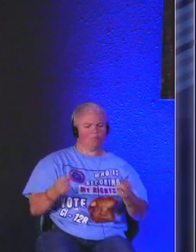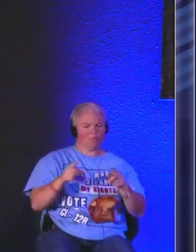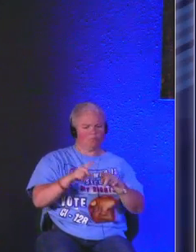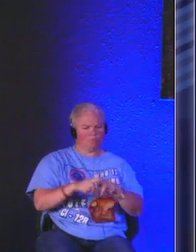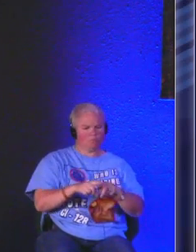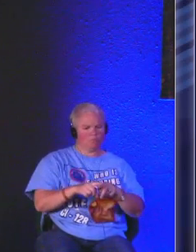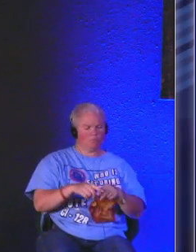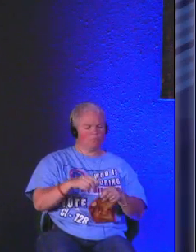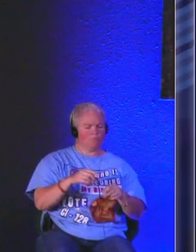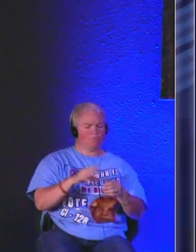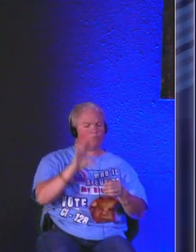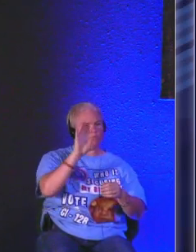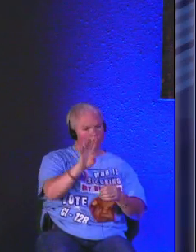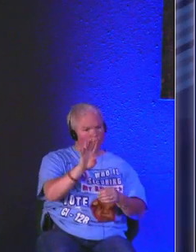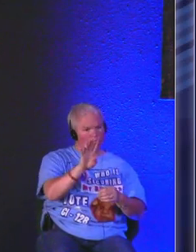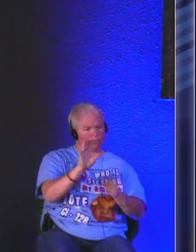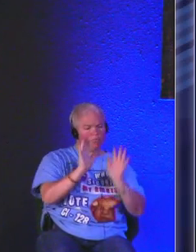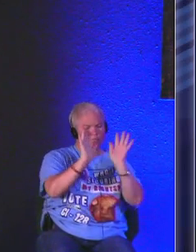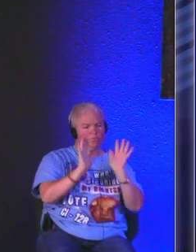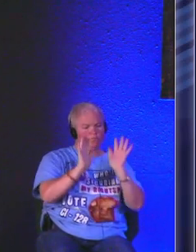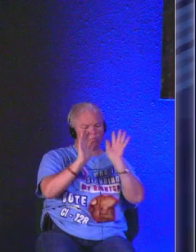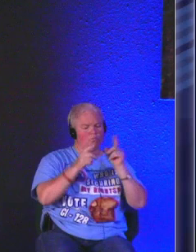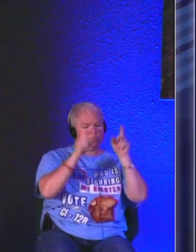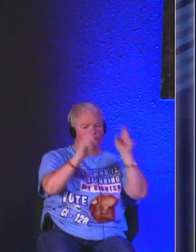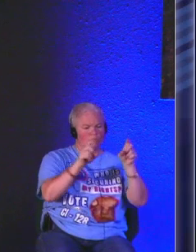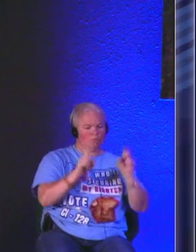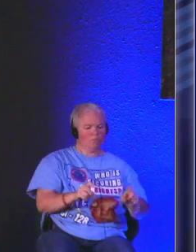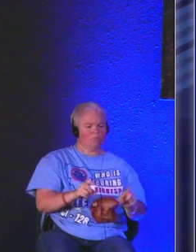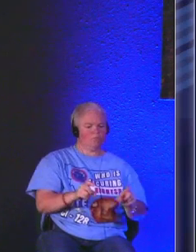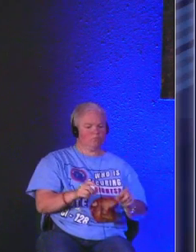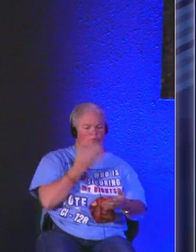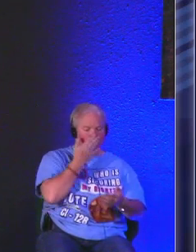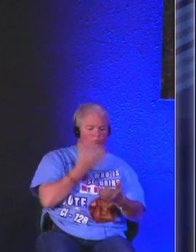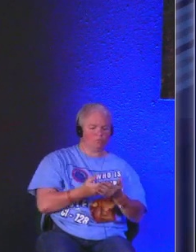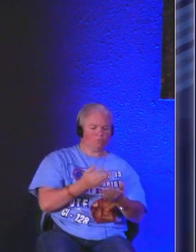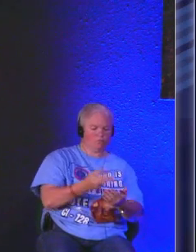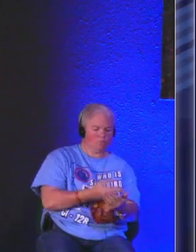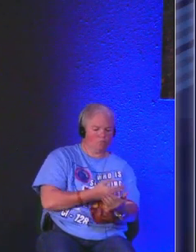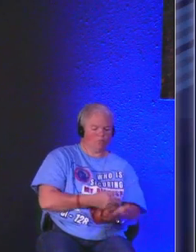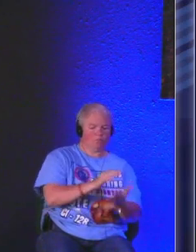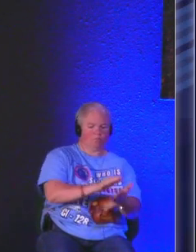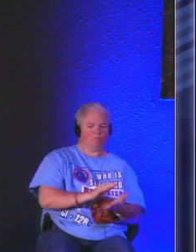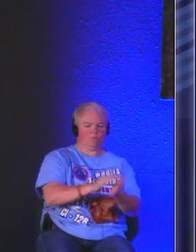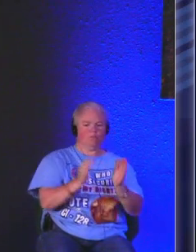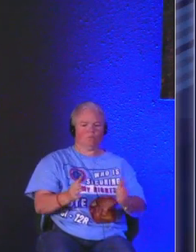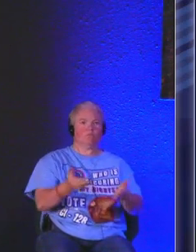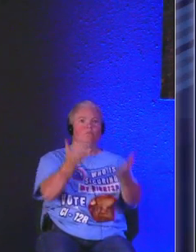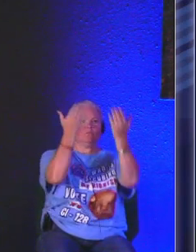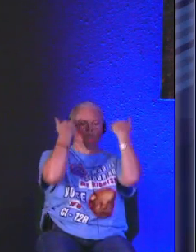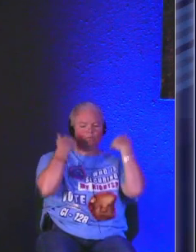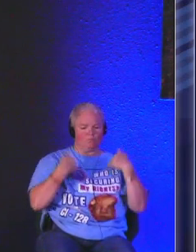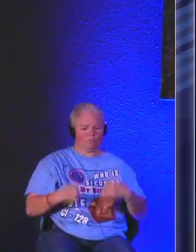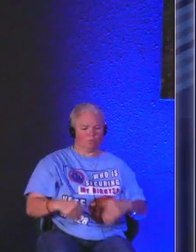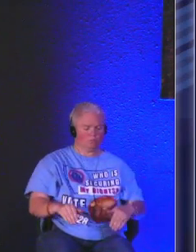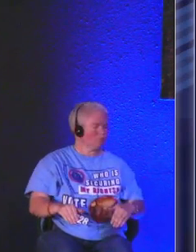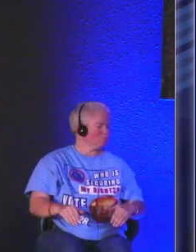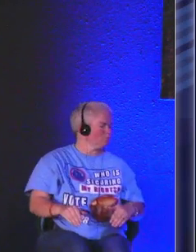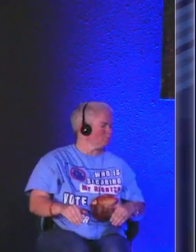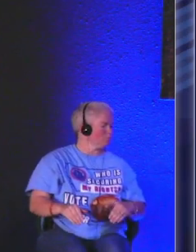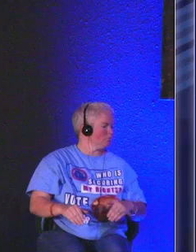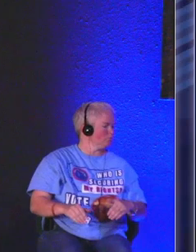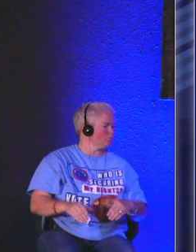verse 4 is simply a wonderful gift of the good shepherd's presence right